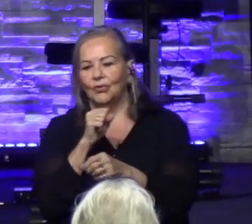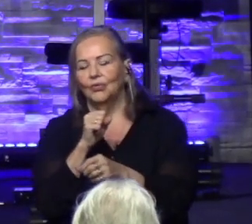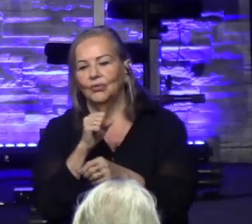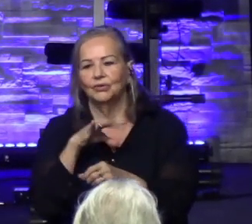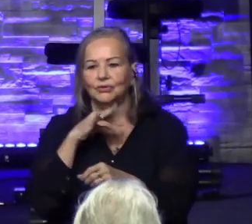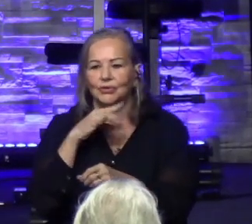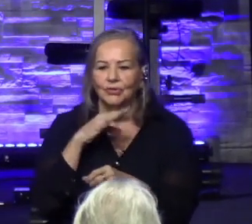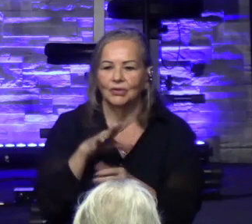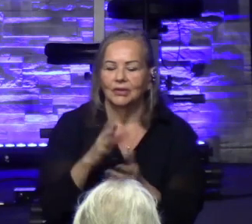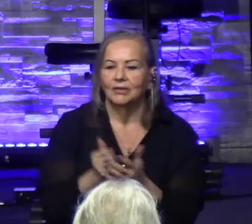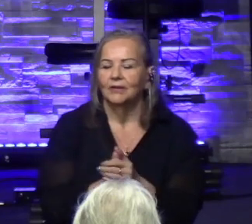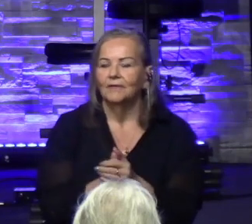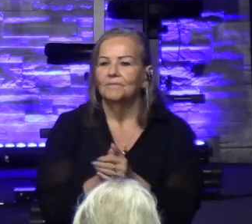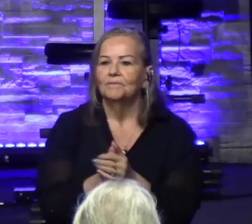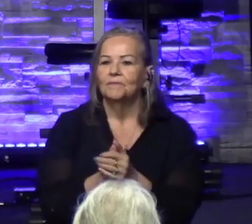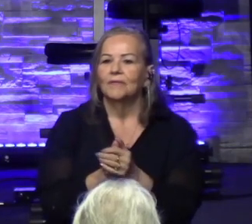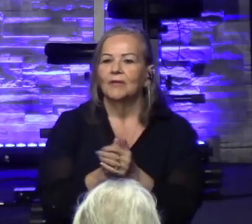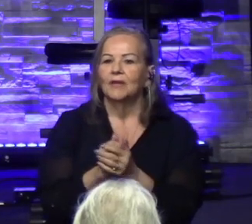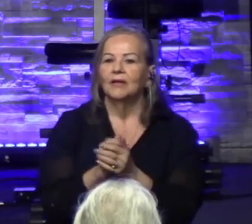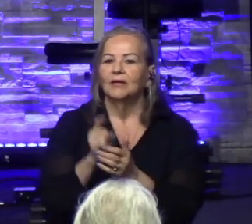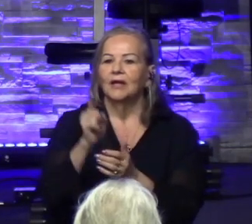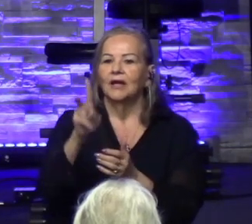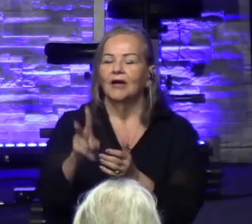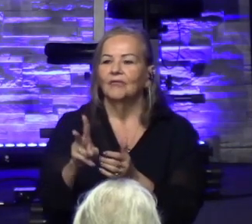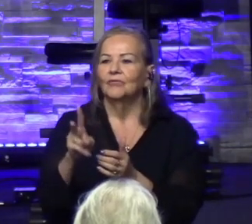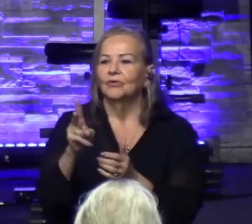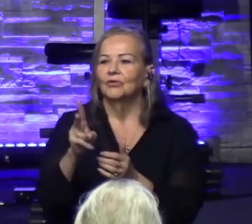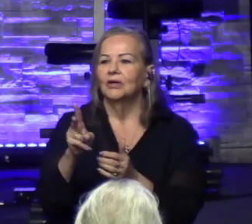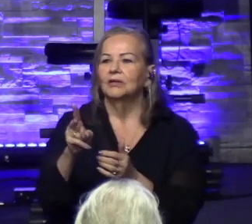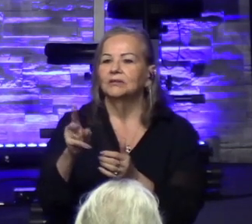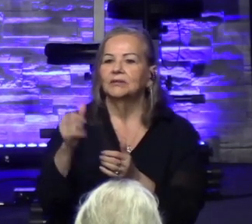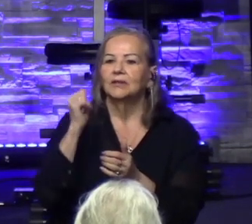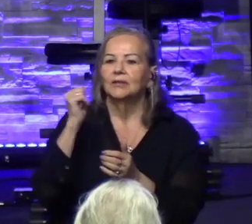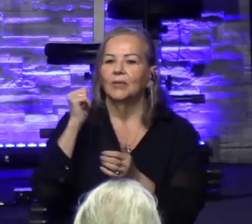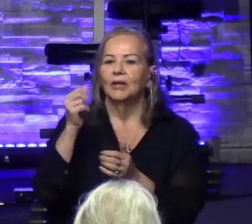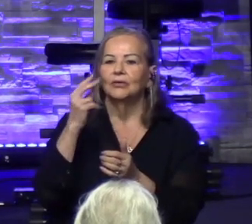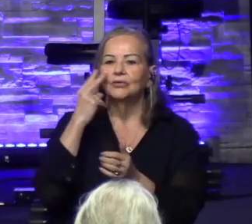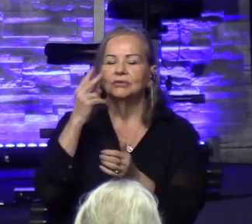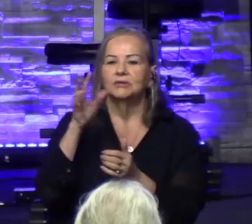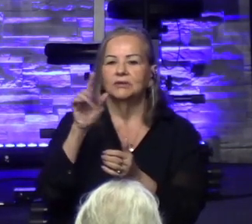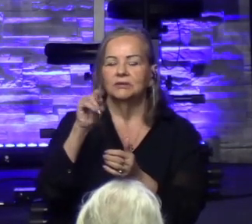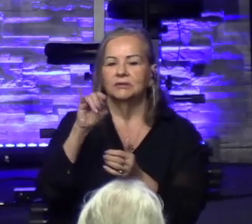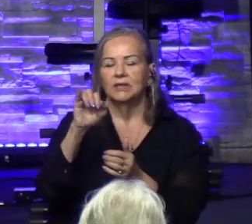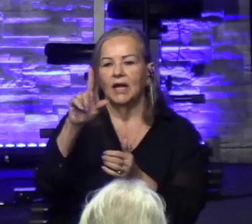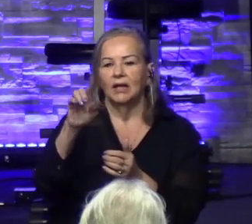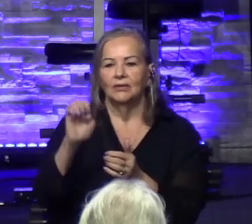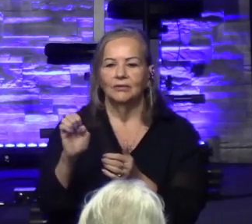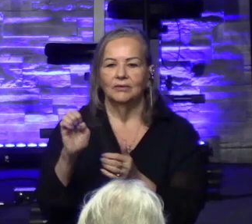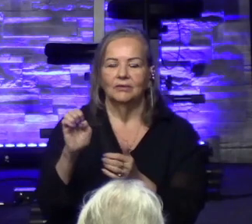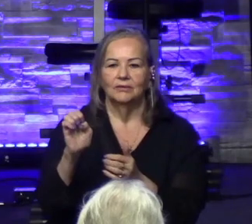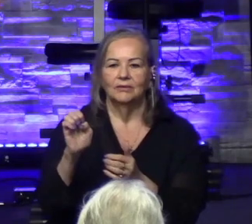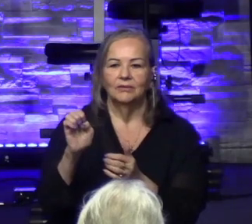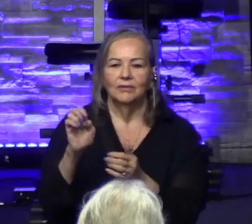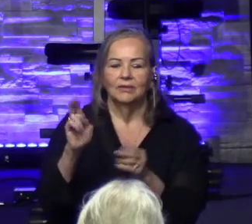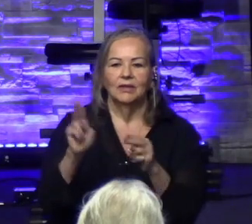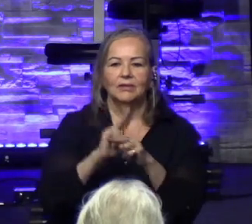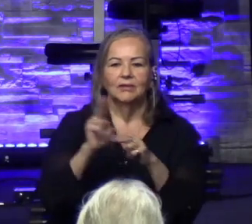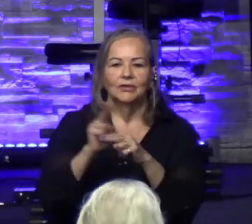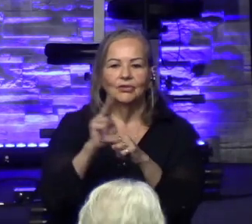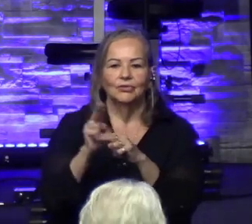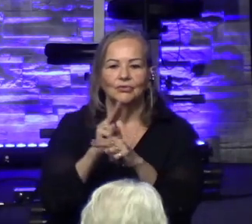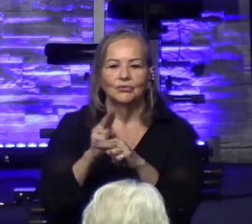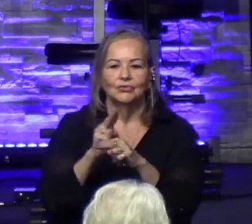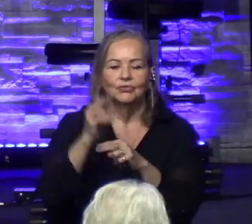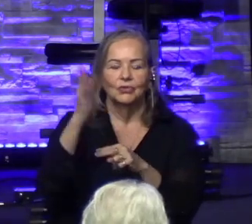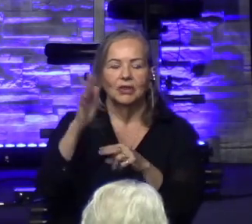And half of it's carpet. You guys in the back row, you guys look down, you'll see a tile back there. Right? We can't get used to the condition of